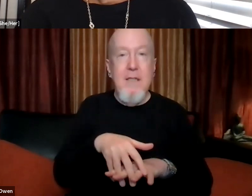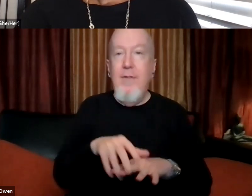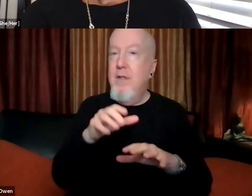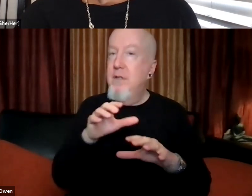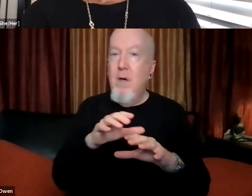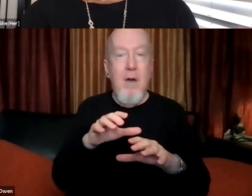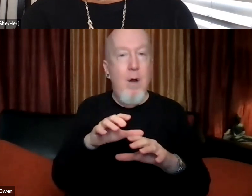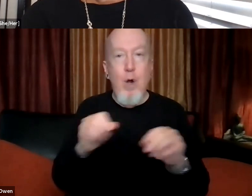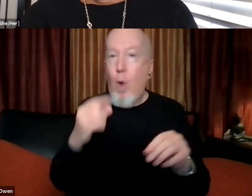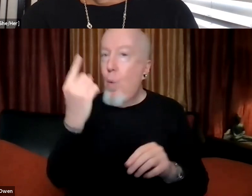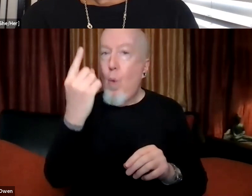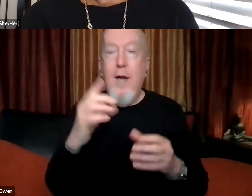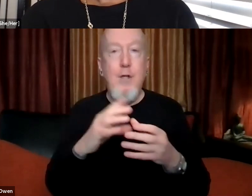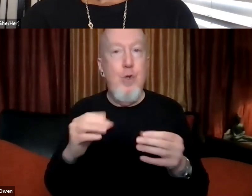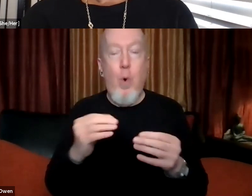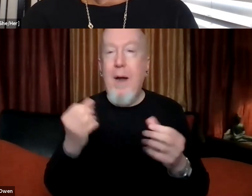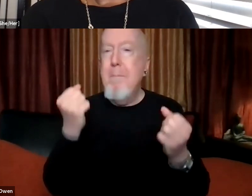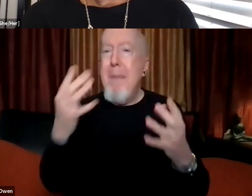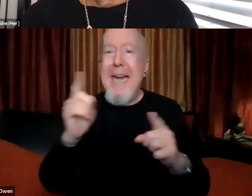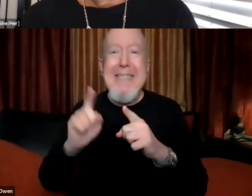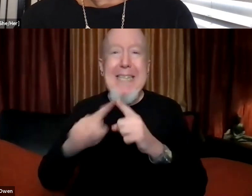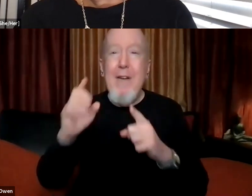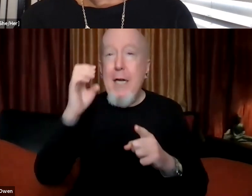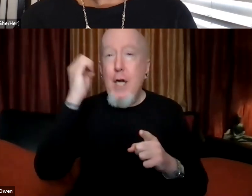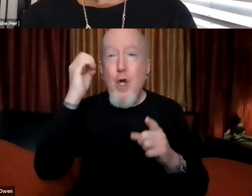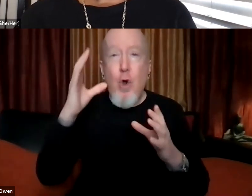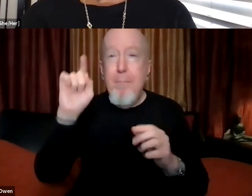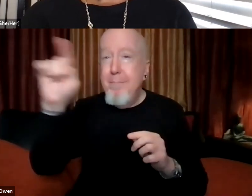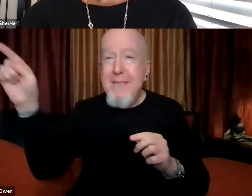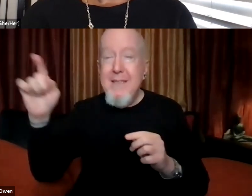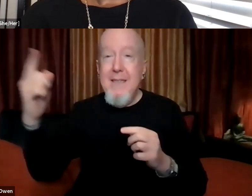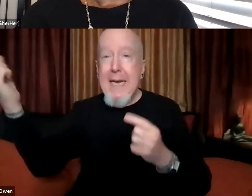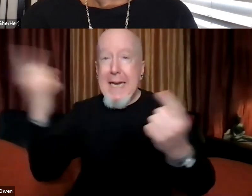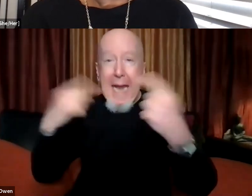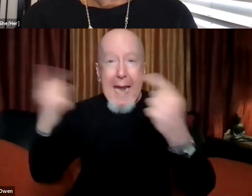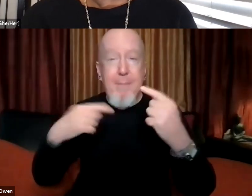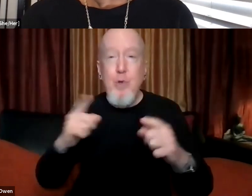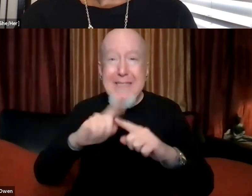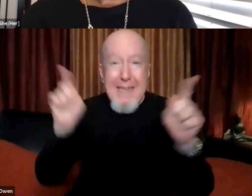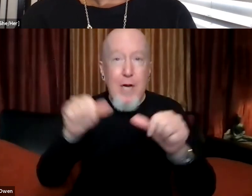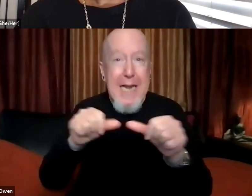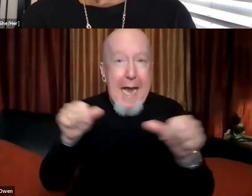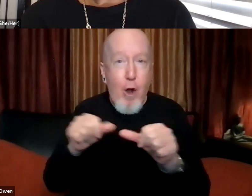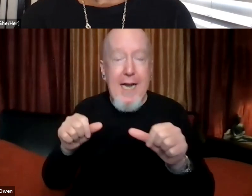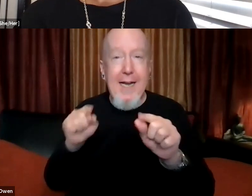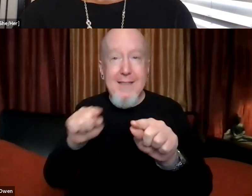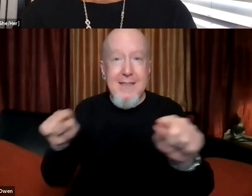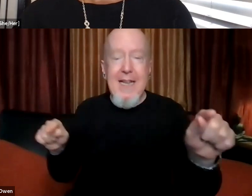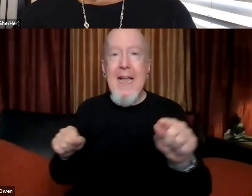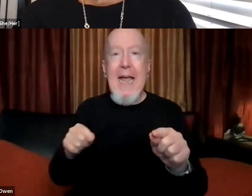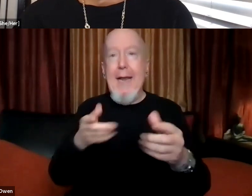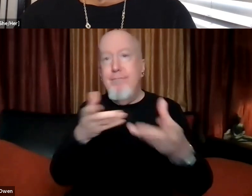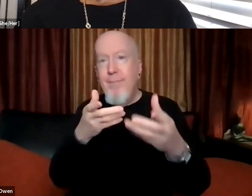Many different Europeans came to different parts of the United States and engaged with very diverse groups of people.